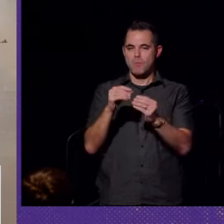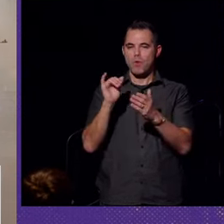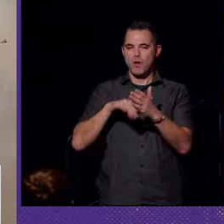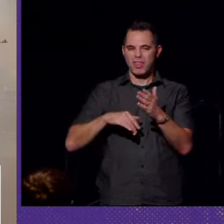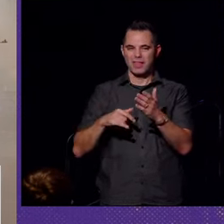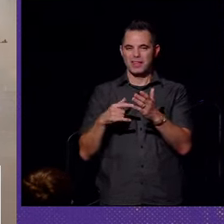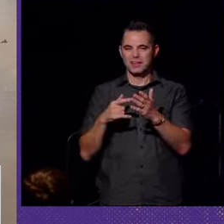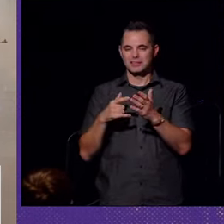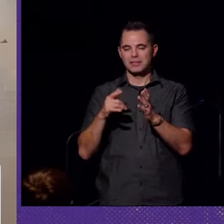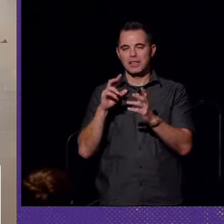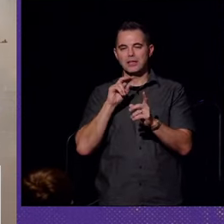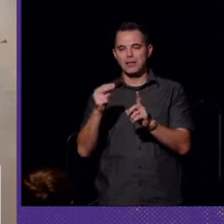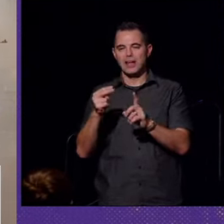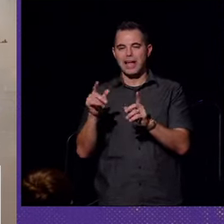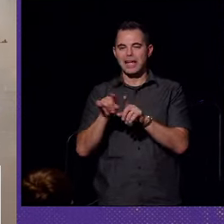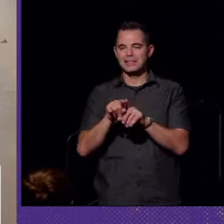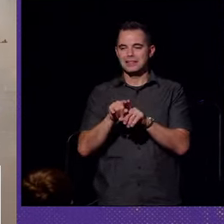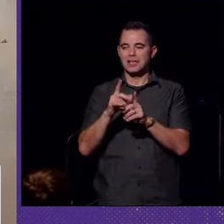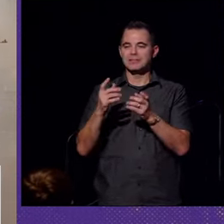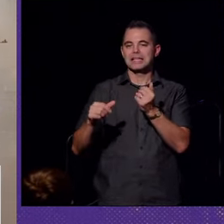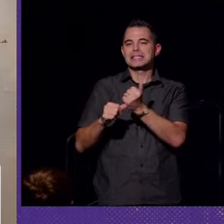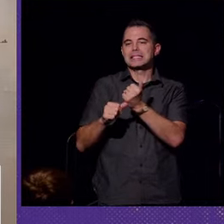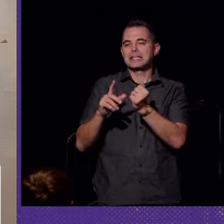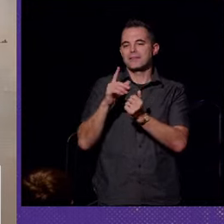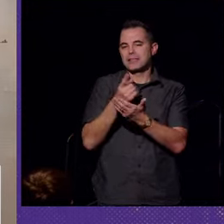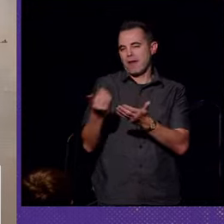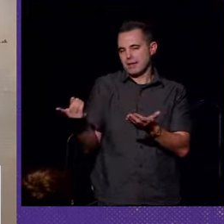than they were ever considered to be assistive devices.